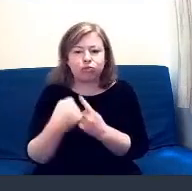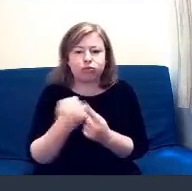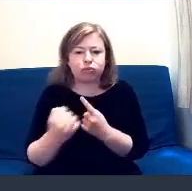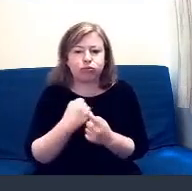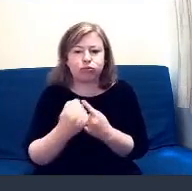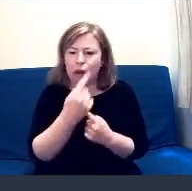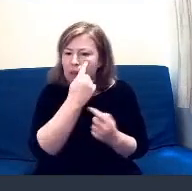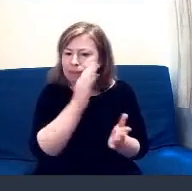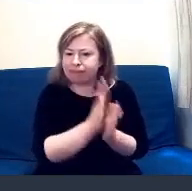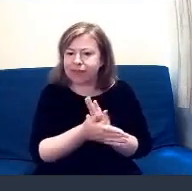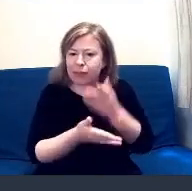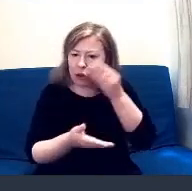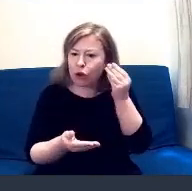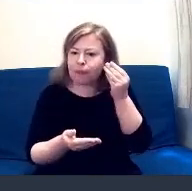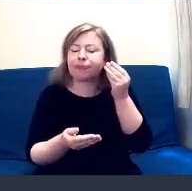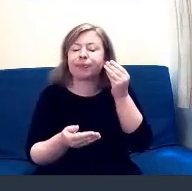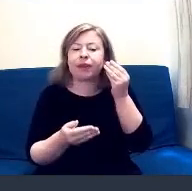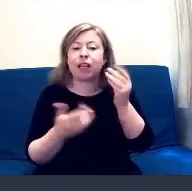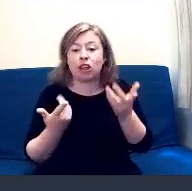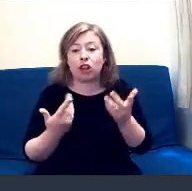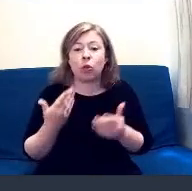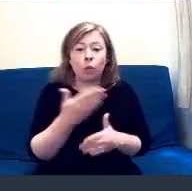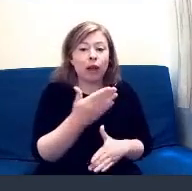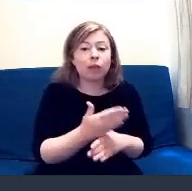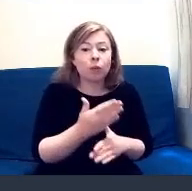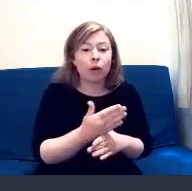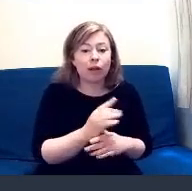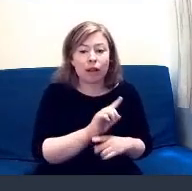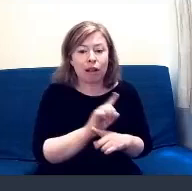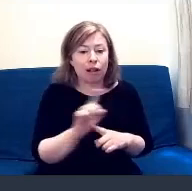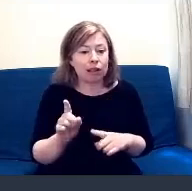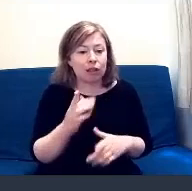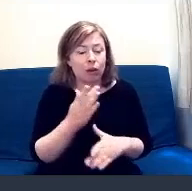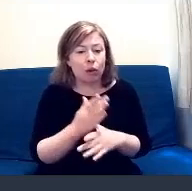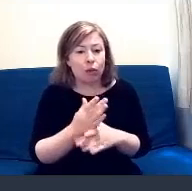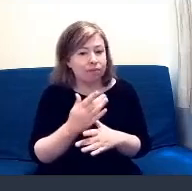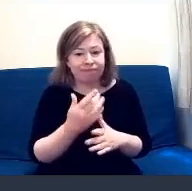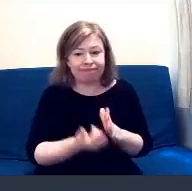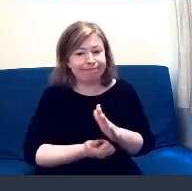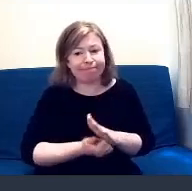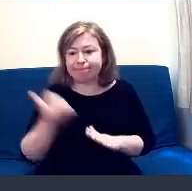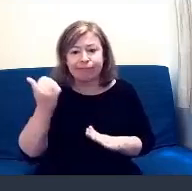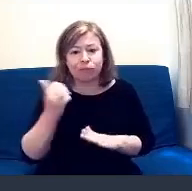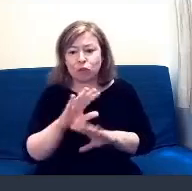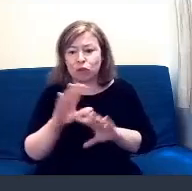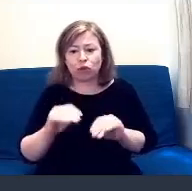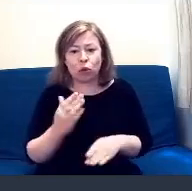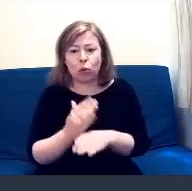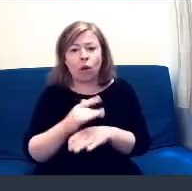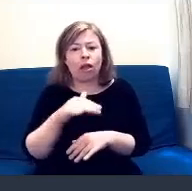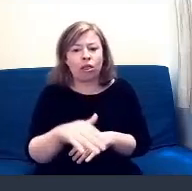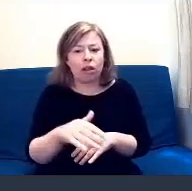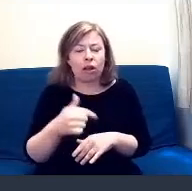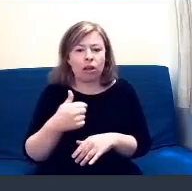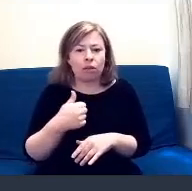And later on, she was then dismissed by her employer. And I think I'm particularly thankful that we have an organisation such as Five